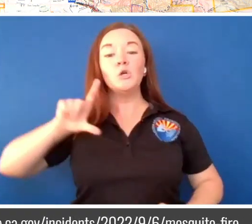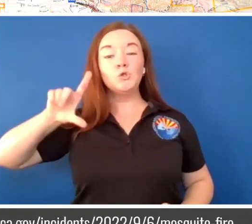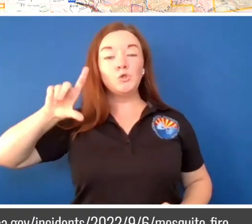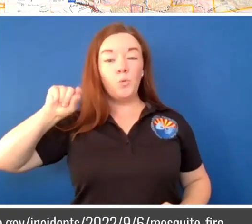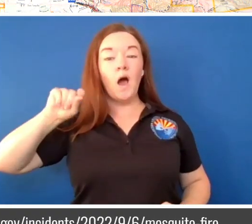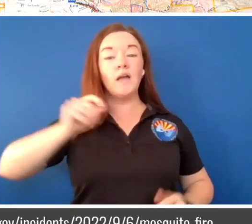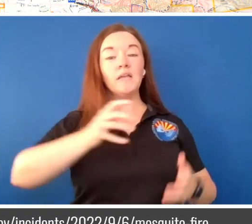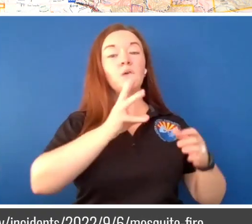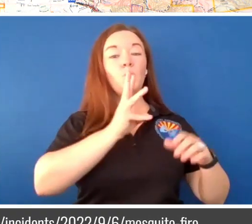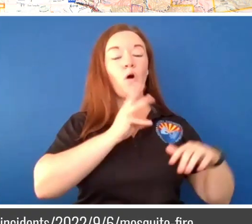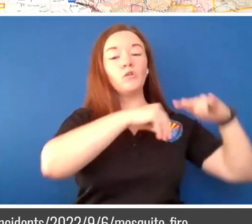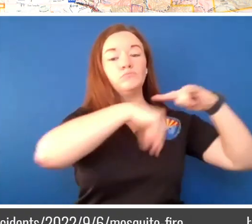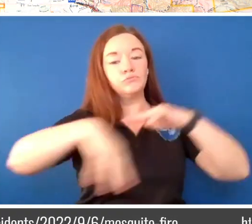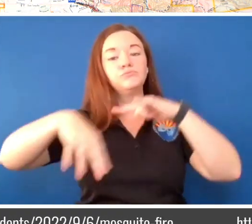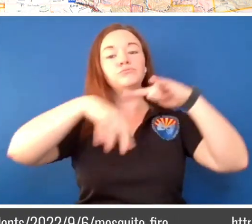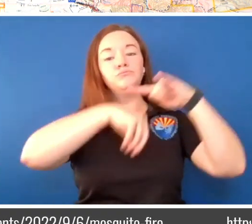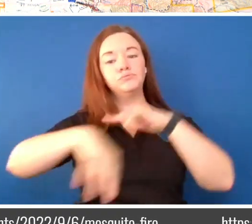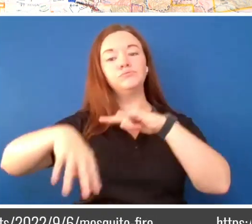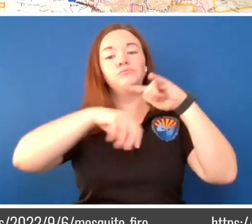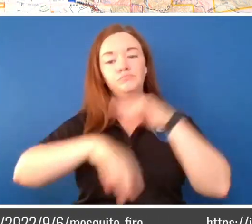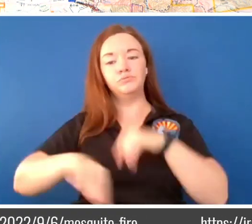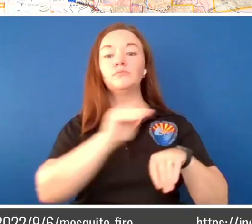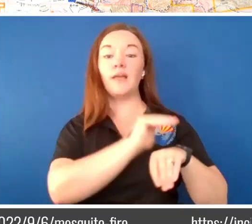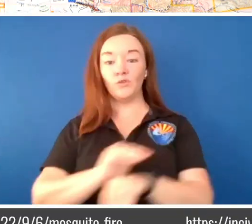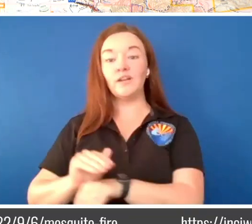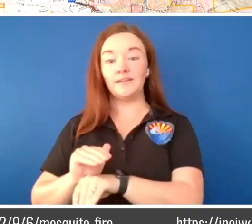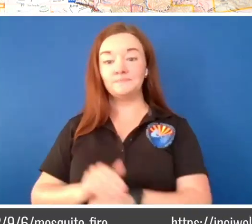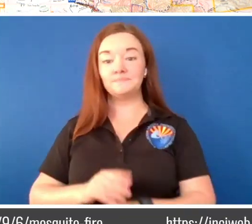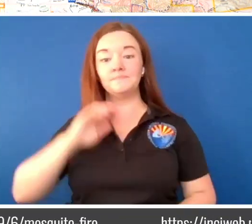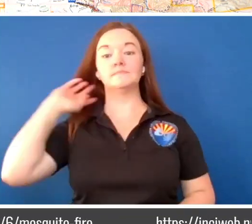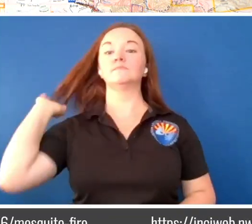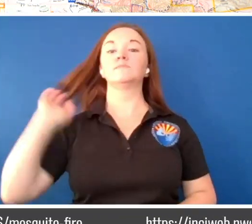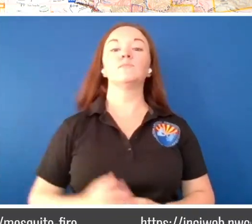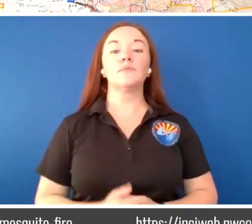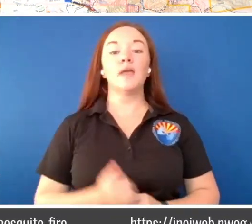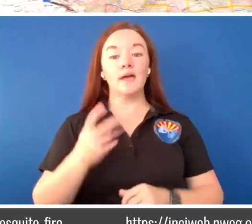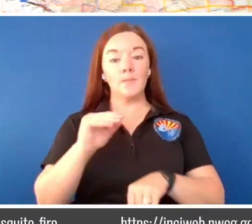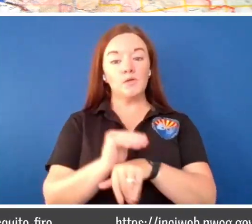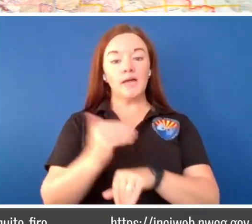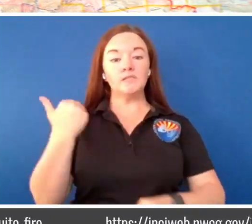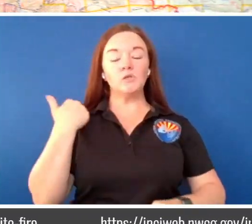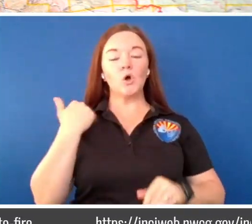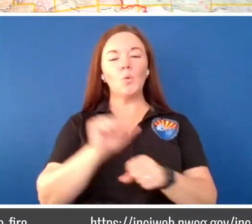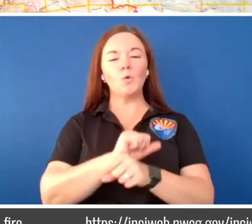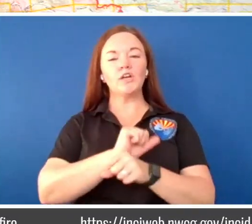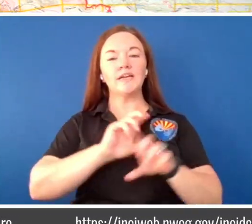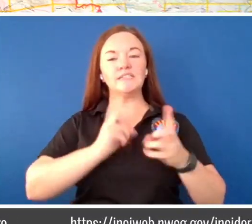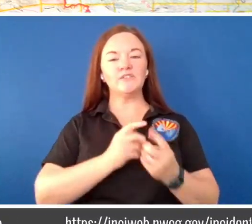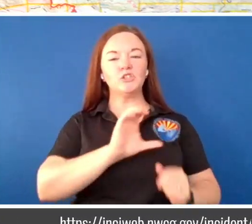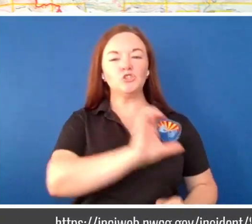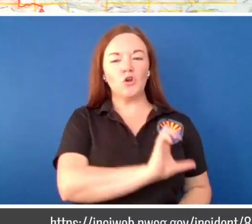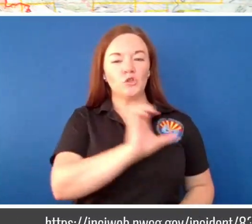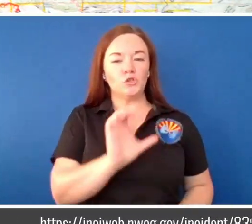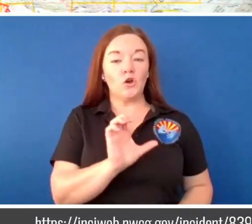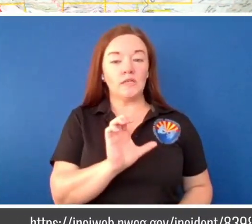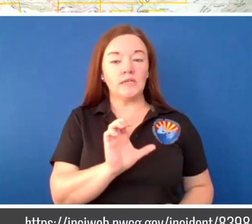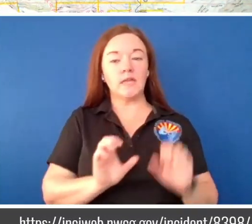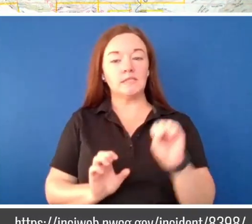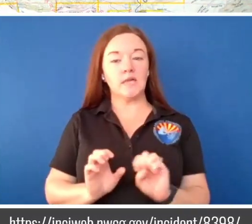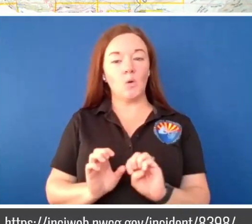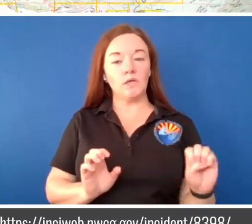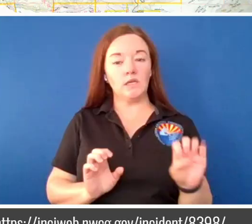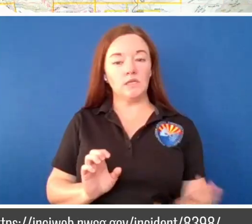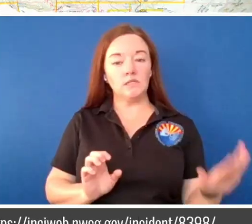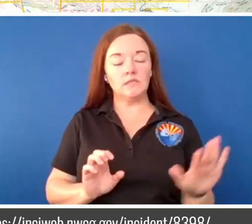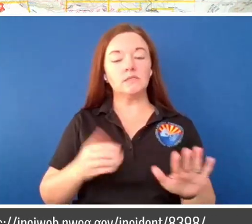is what we're getting out of them. A couple nights ago, we were working down in the Division Charlie Charlie area, and they were working out of this